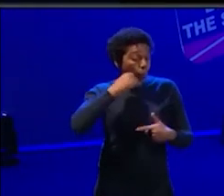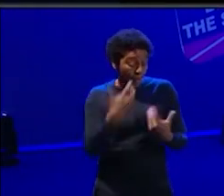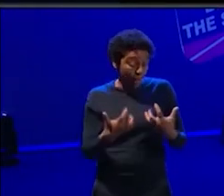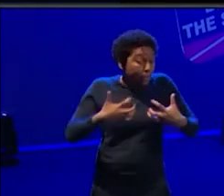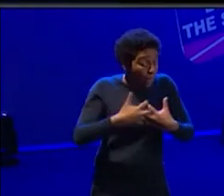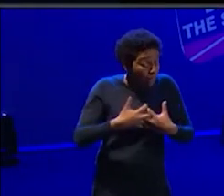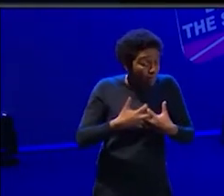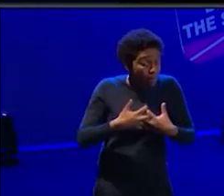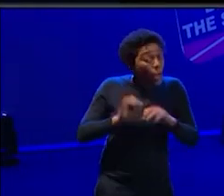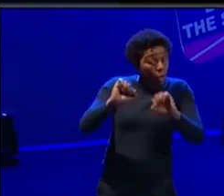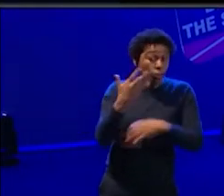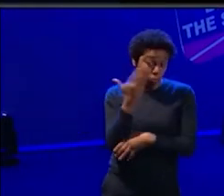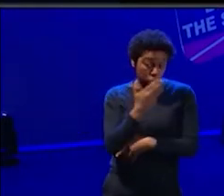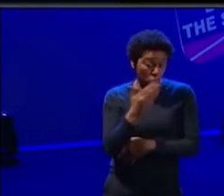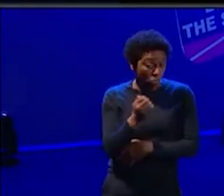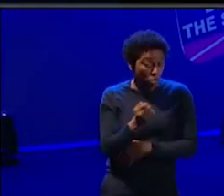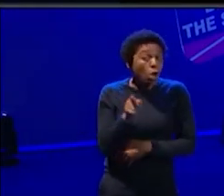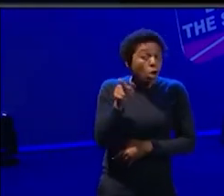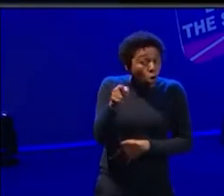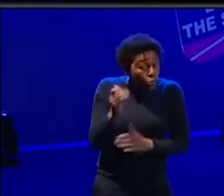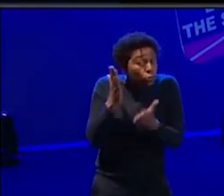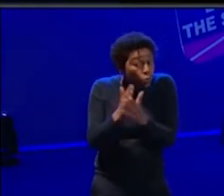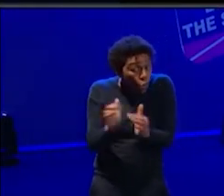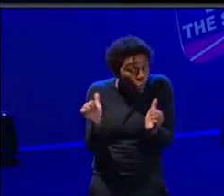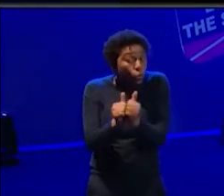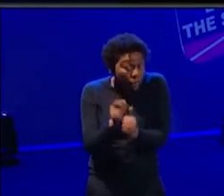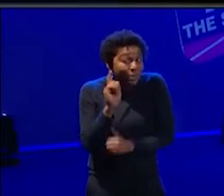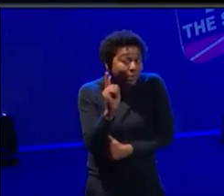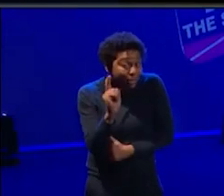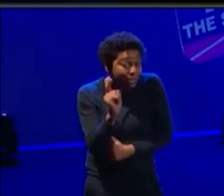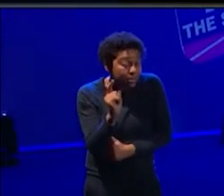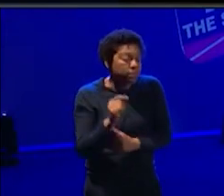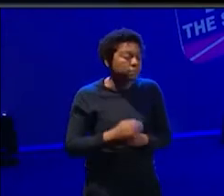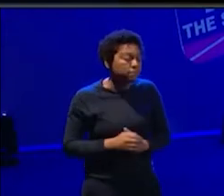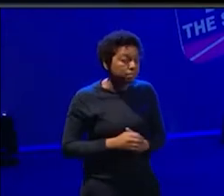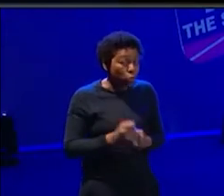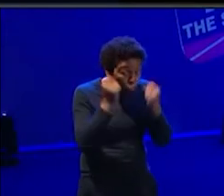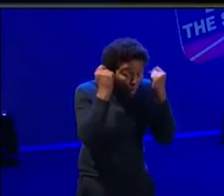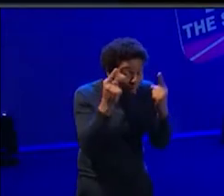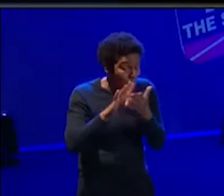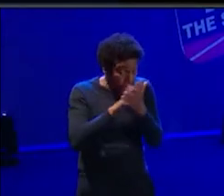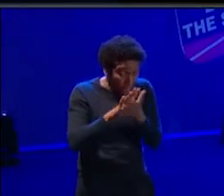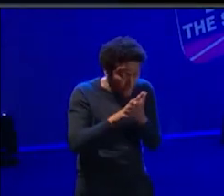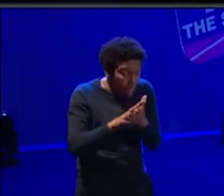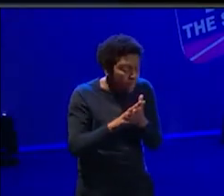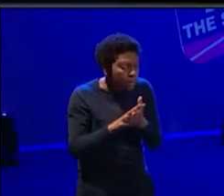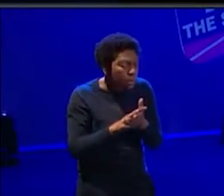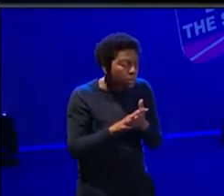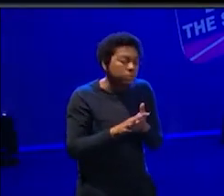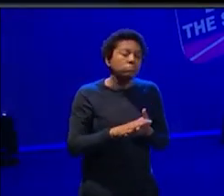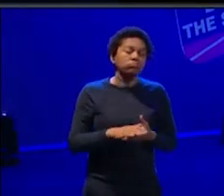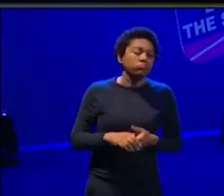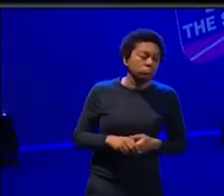your school wants to do. Do you want to be, you know, signed up to that? Do you understand what that looks like? Um,